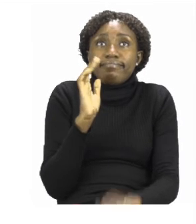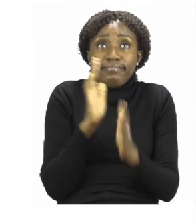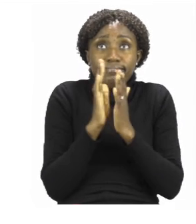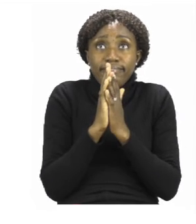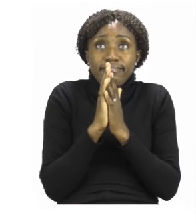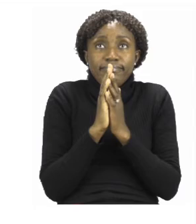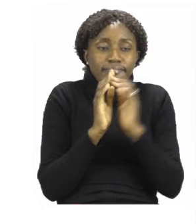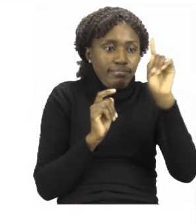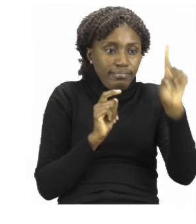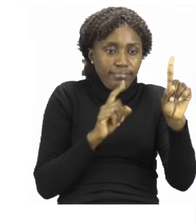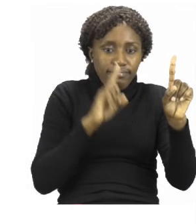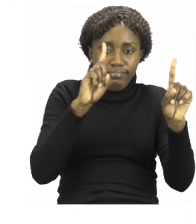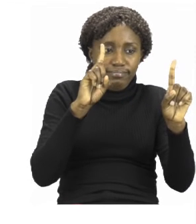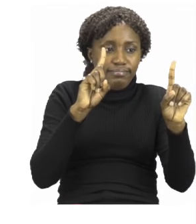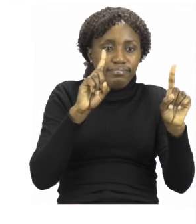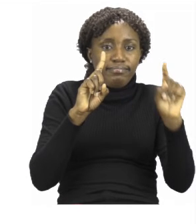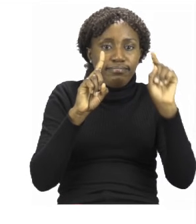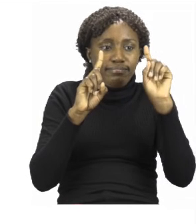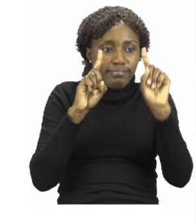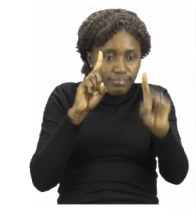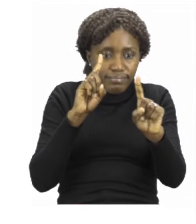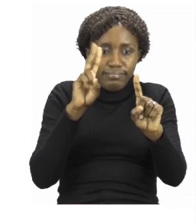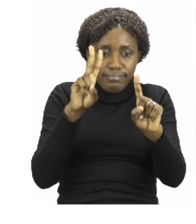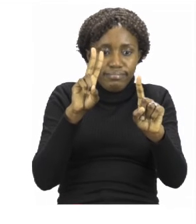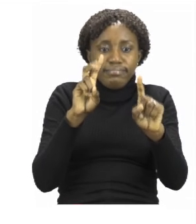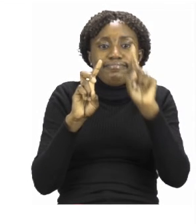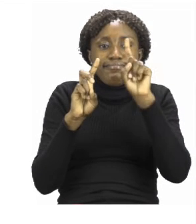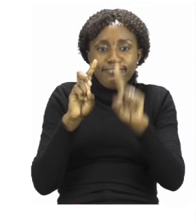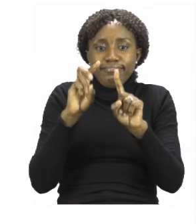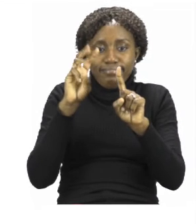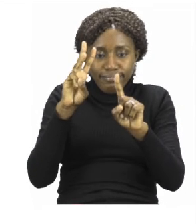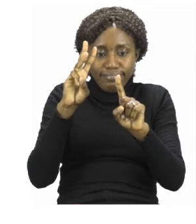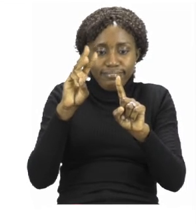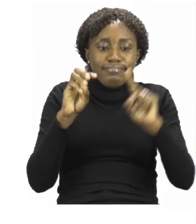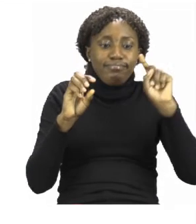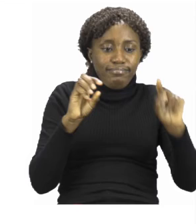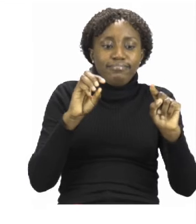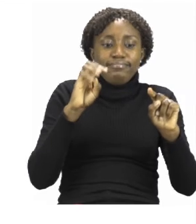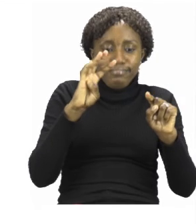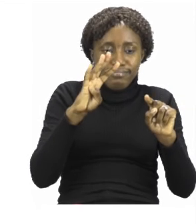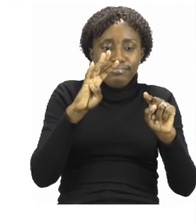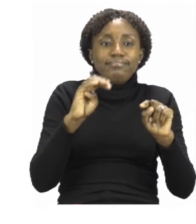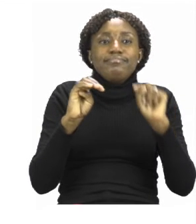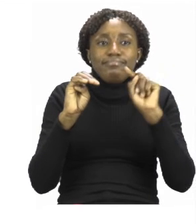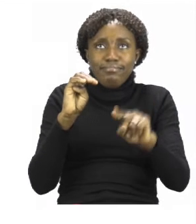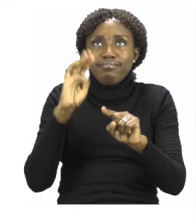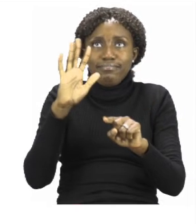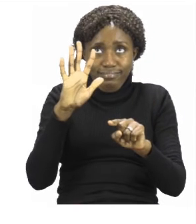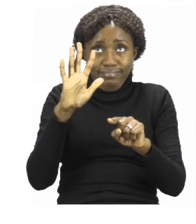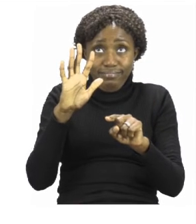and count with me. Put your finger on the first one. There we go!